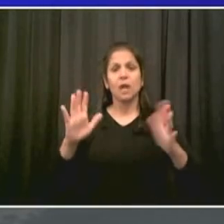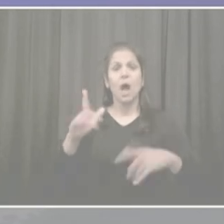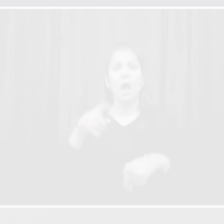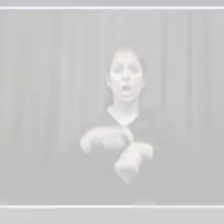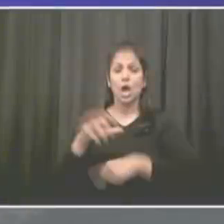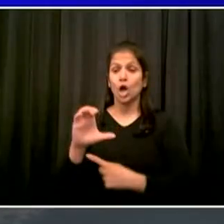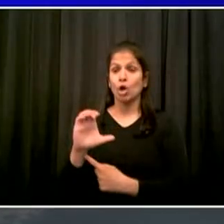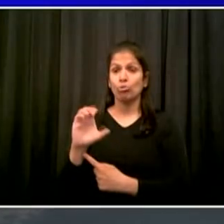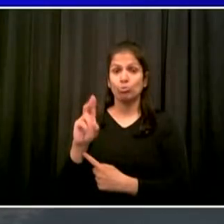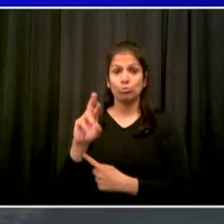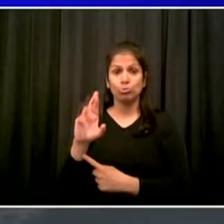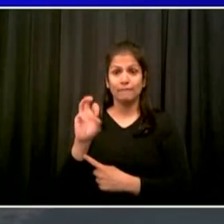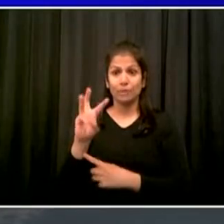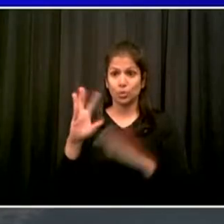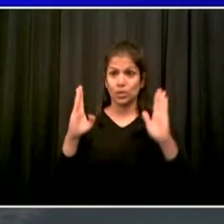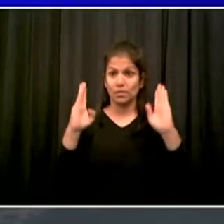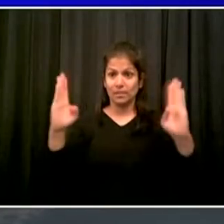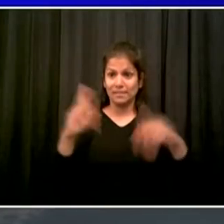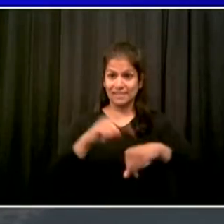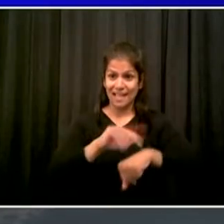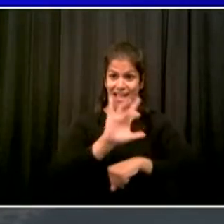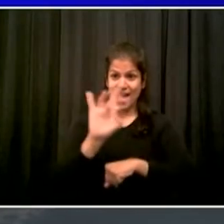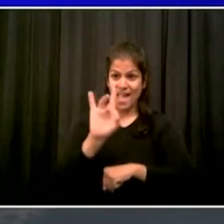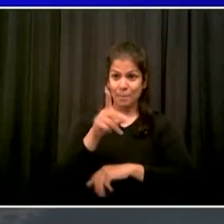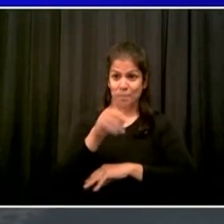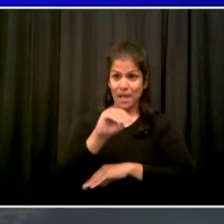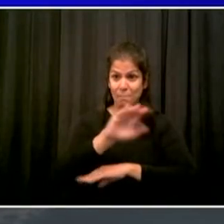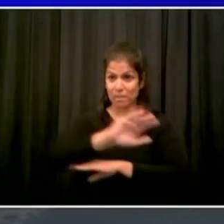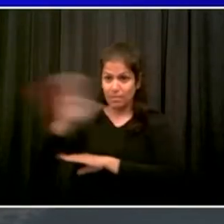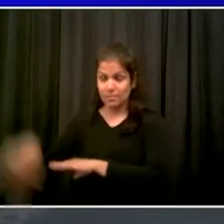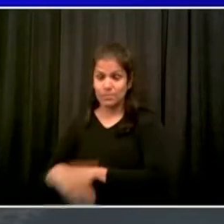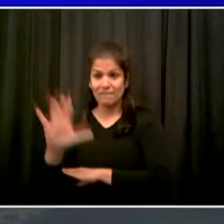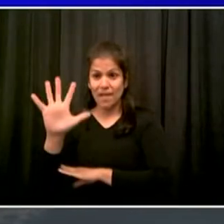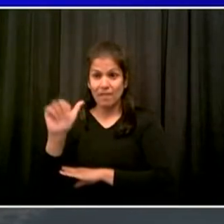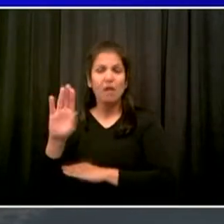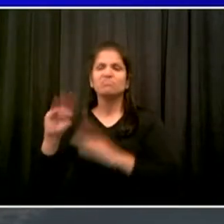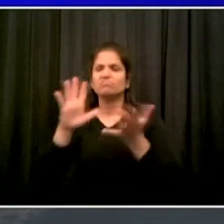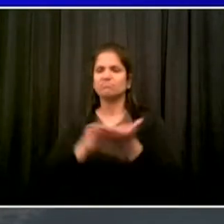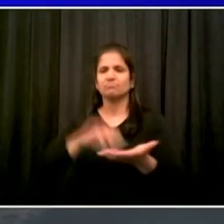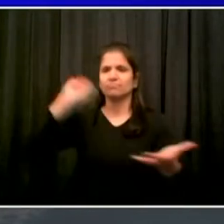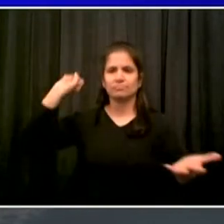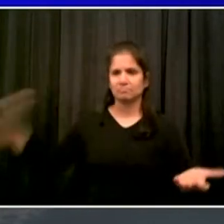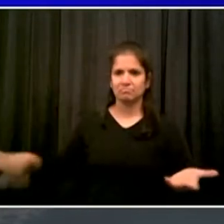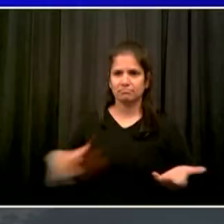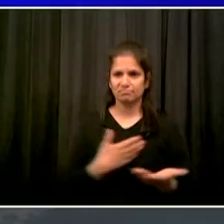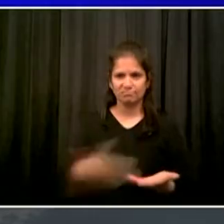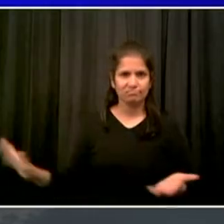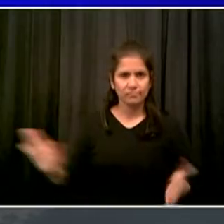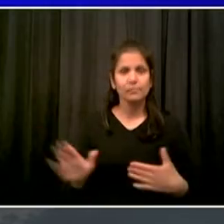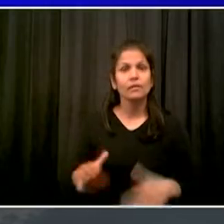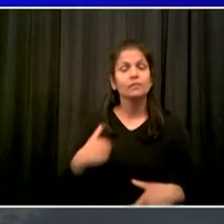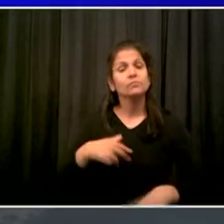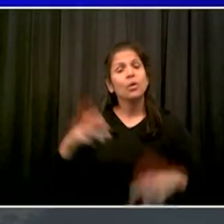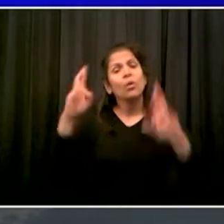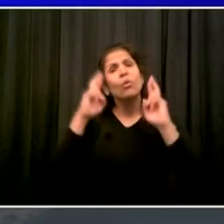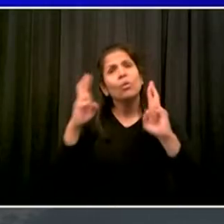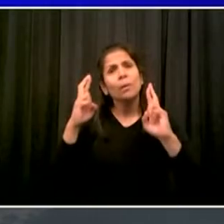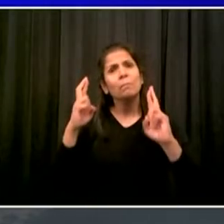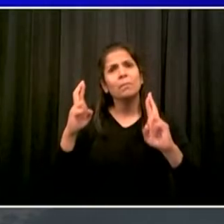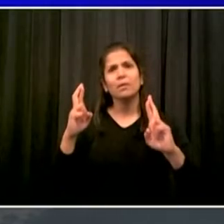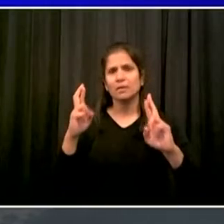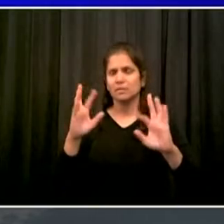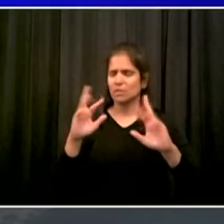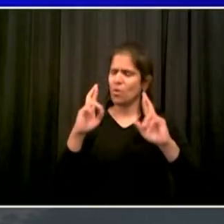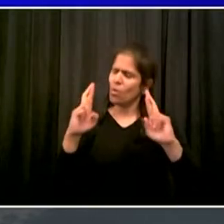York City. So the curfew has ended. It is out of effect. It will not be coming back. And